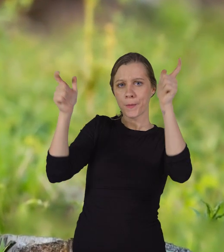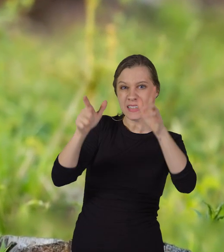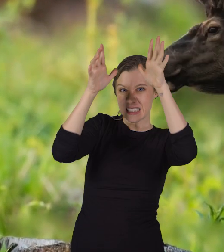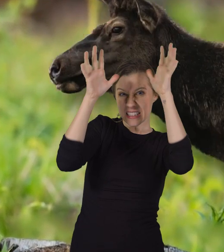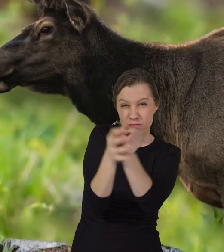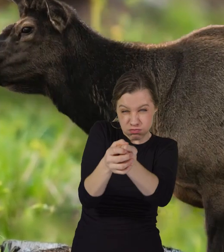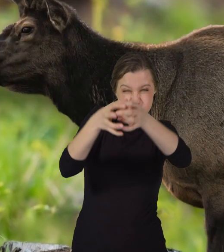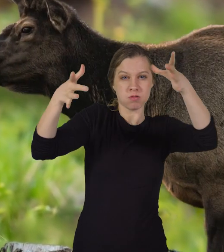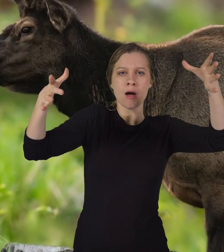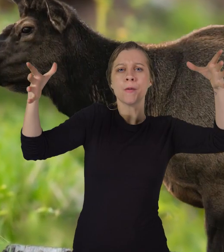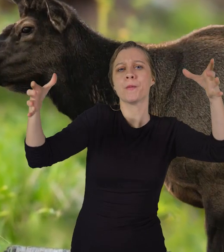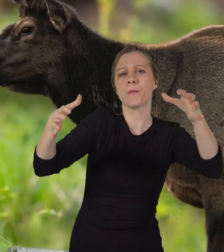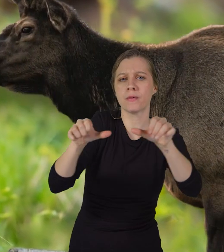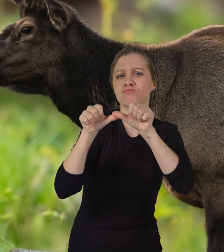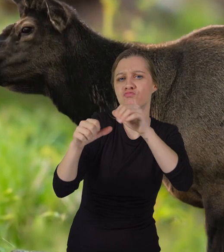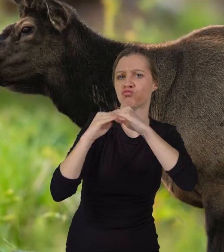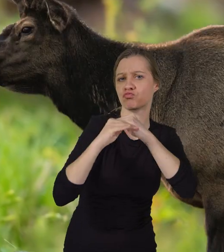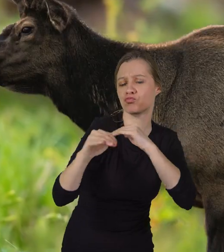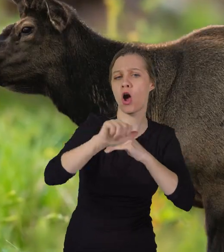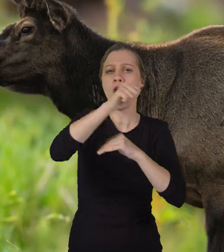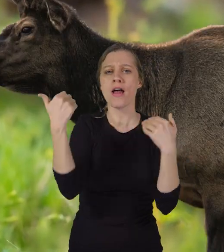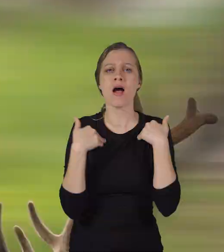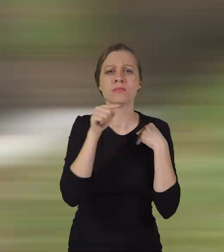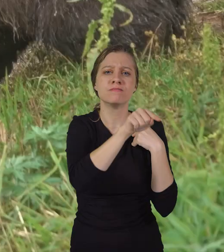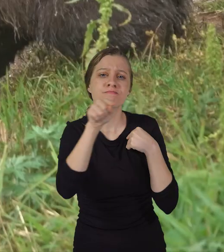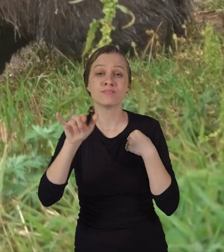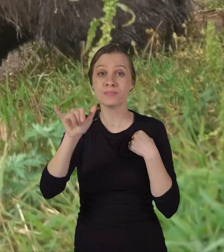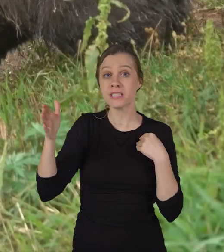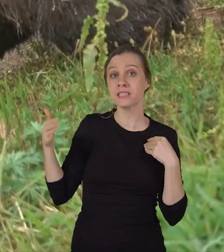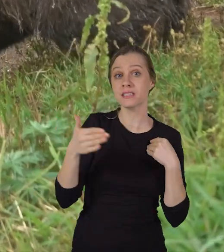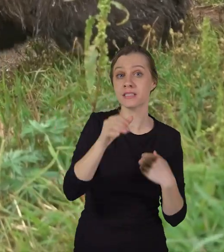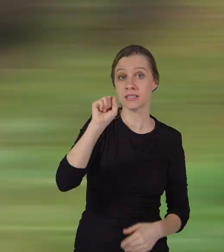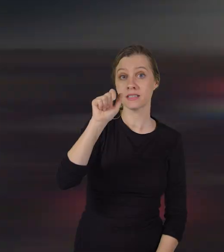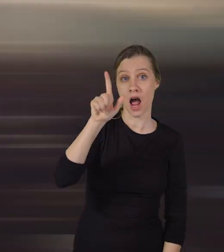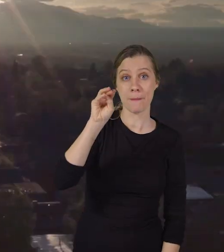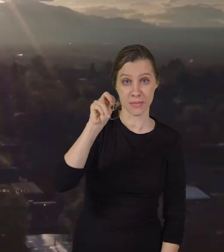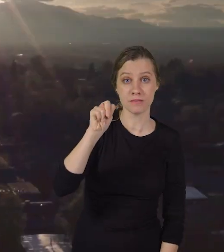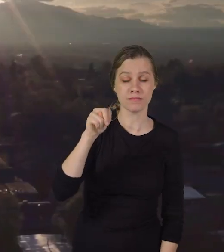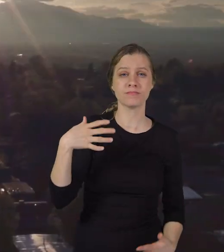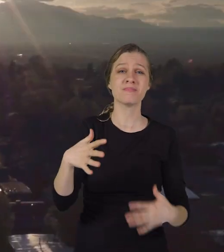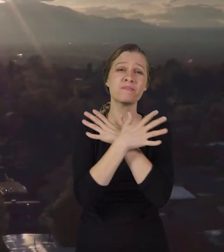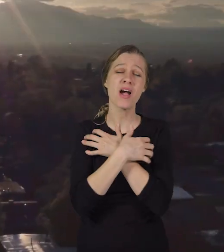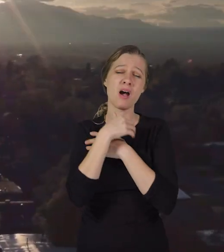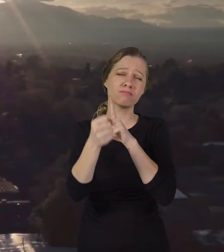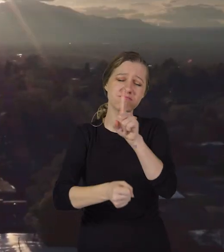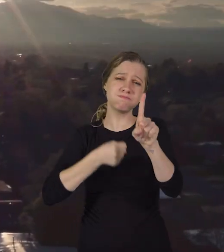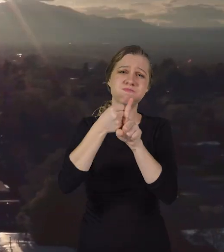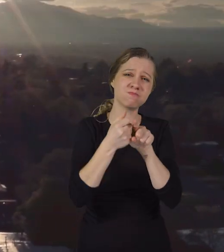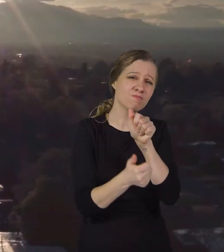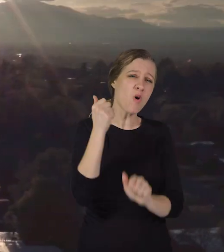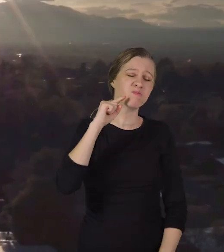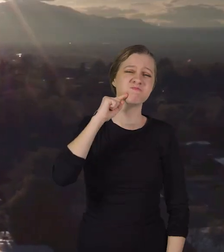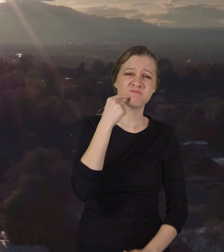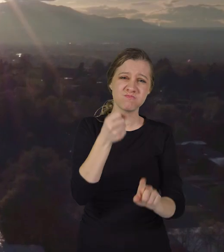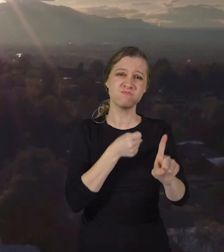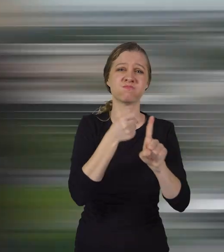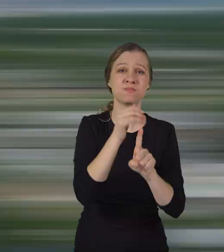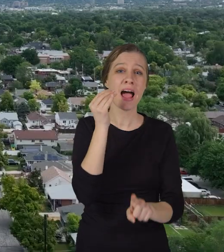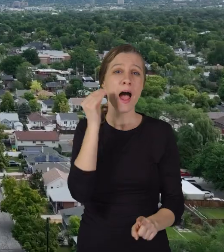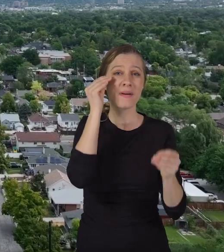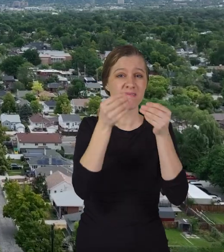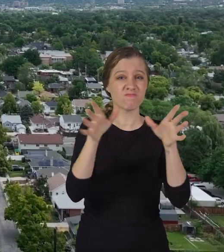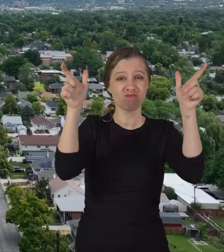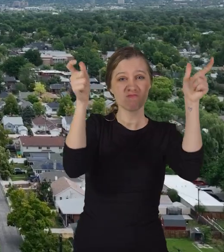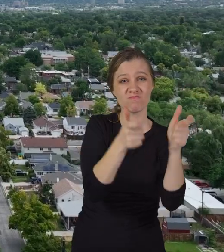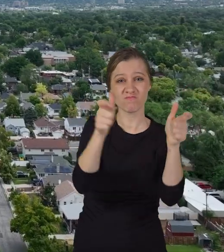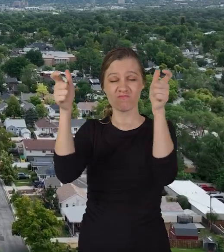maintain populations of deer and other prey, like salmon. Bears are impacted the most by habitat loss